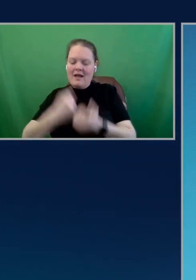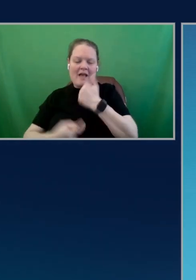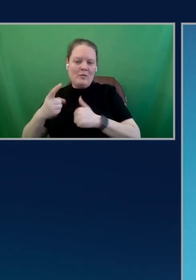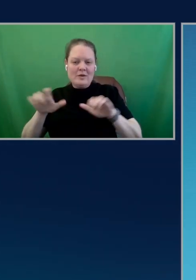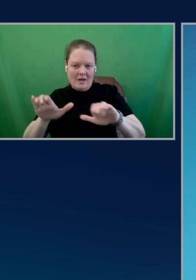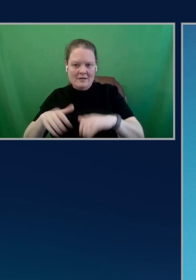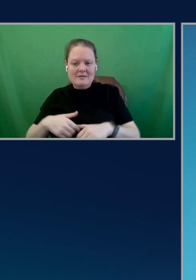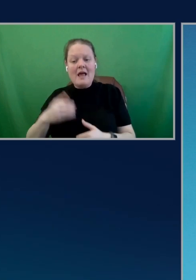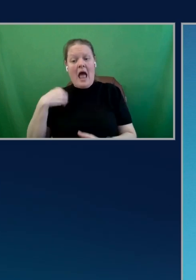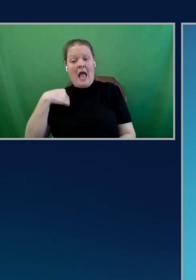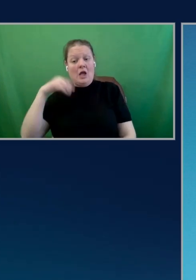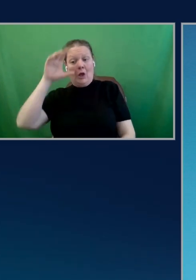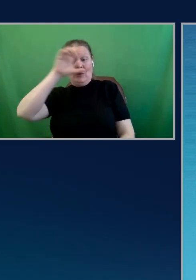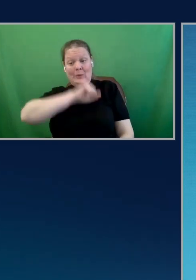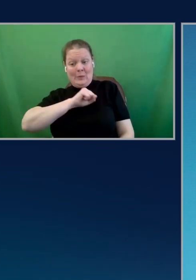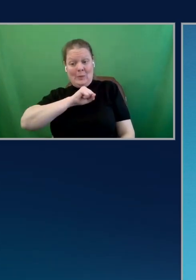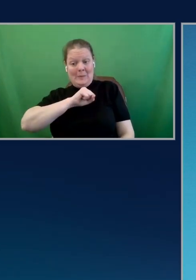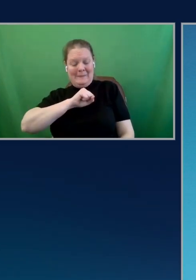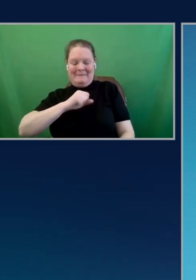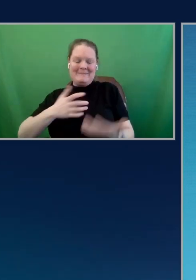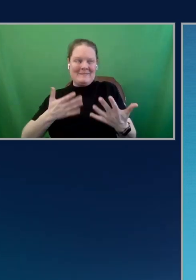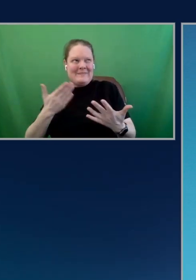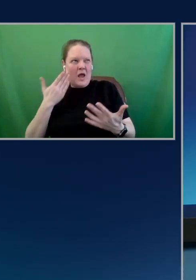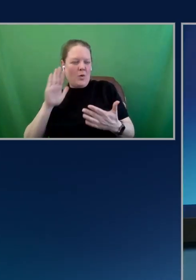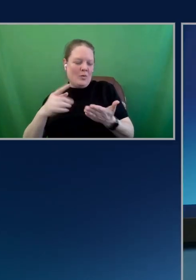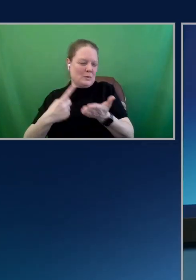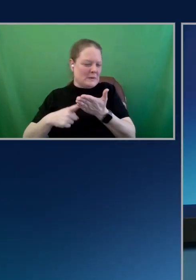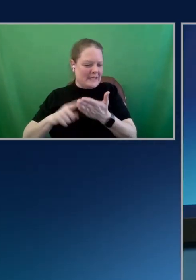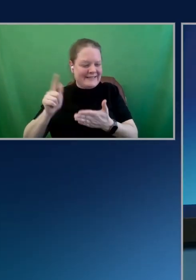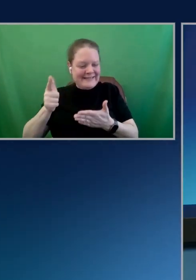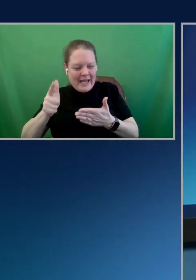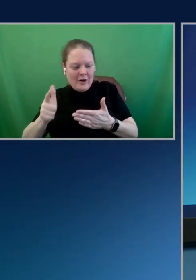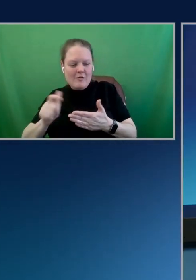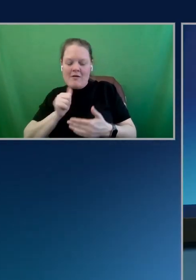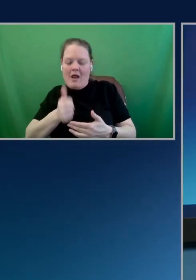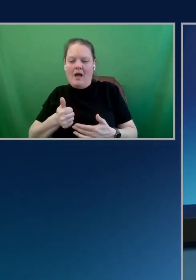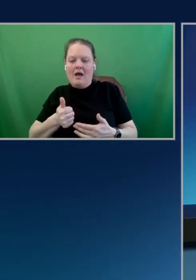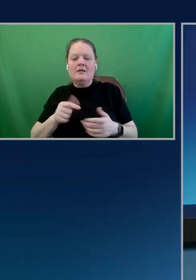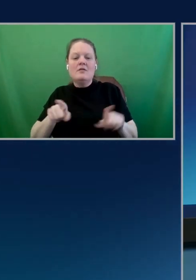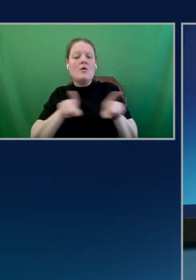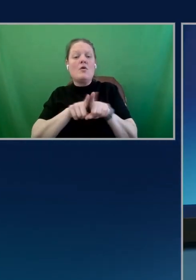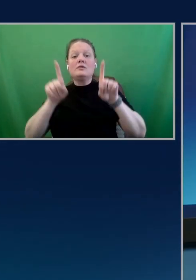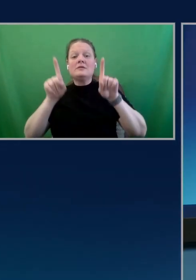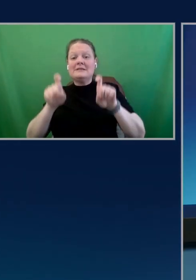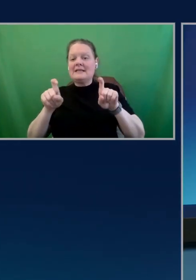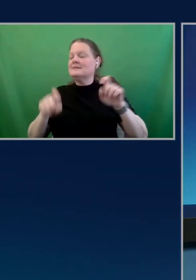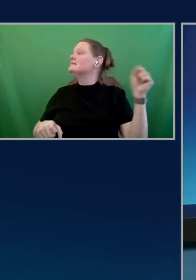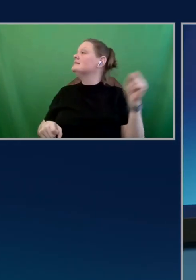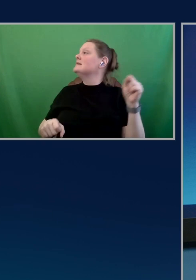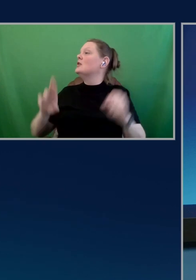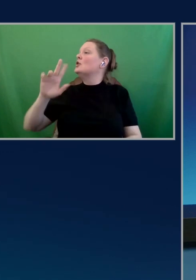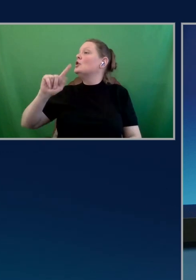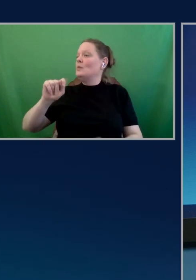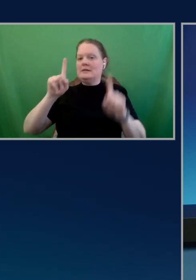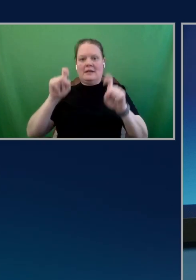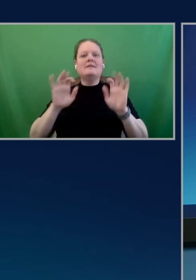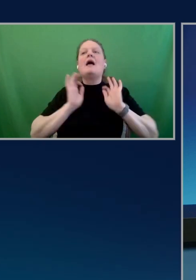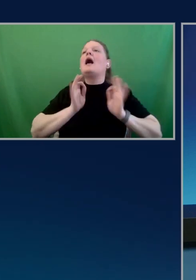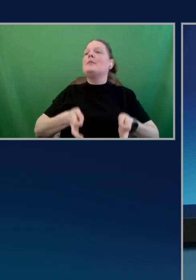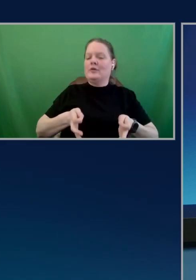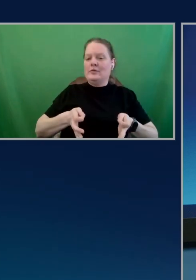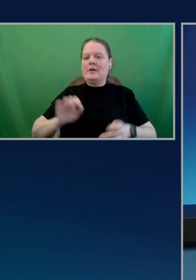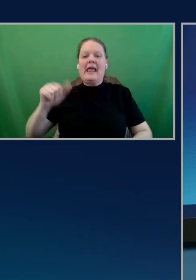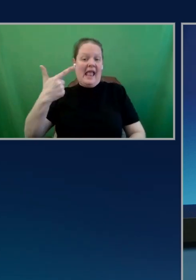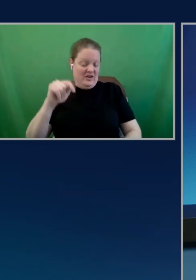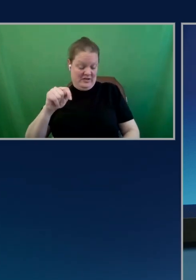there's maybe, I don't know if we're going to get to this or talk about it, there's also a testing unit test. Yes. Absolutely. Yep. All right. So think about